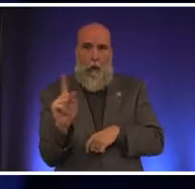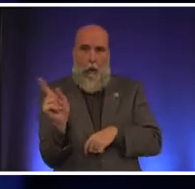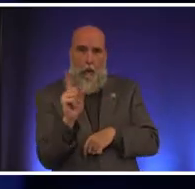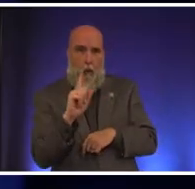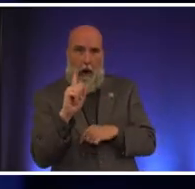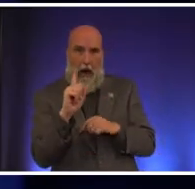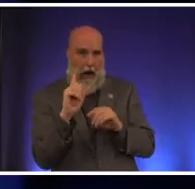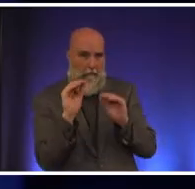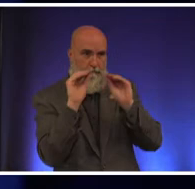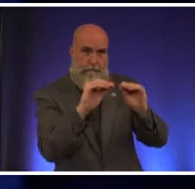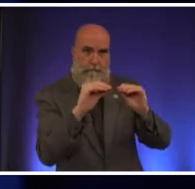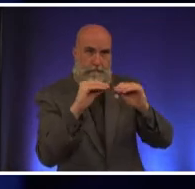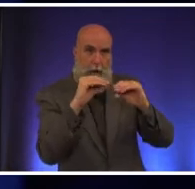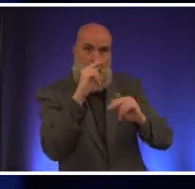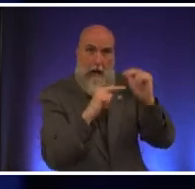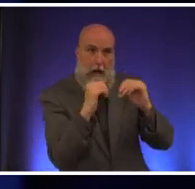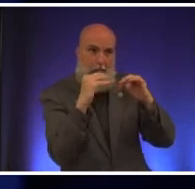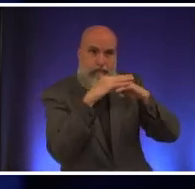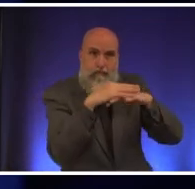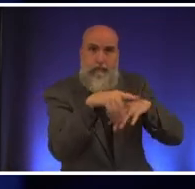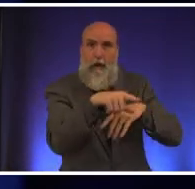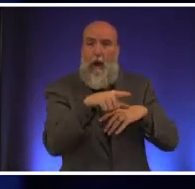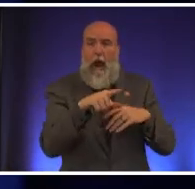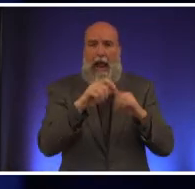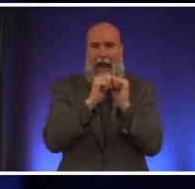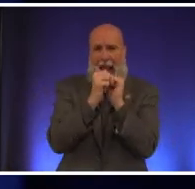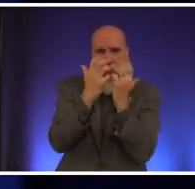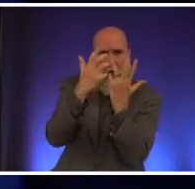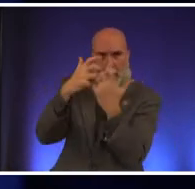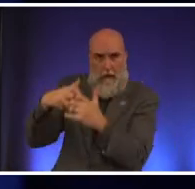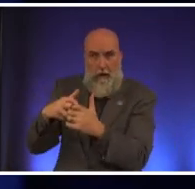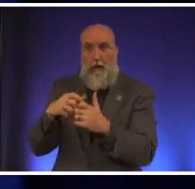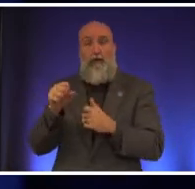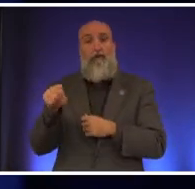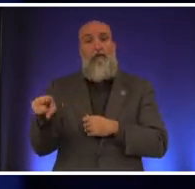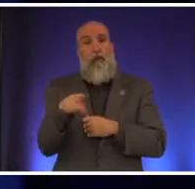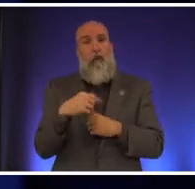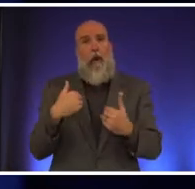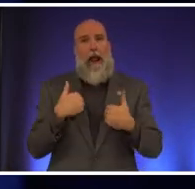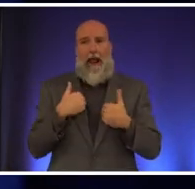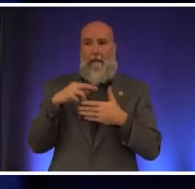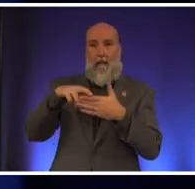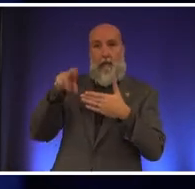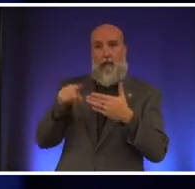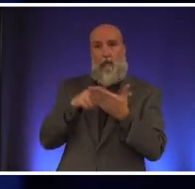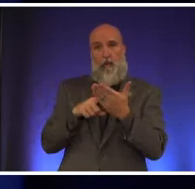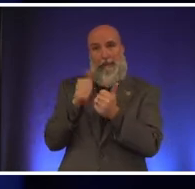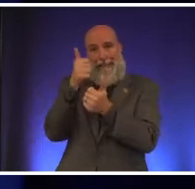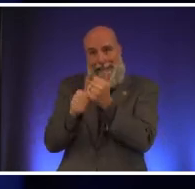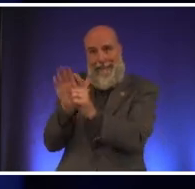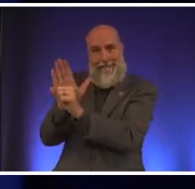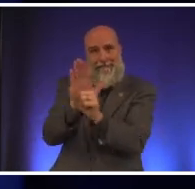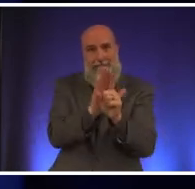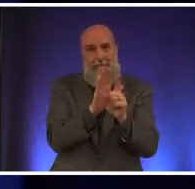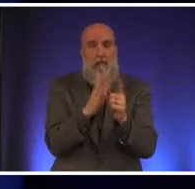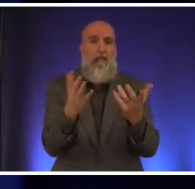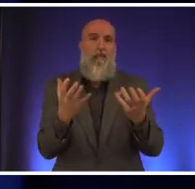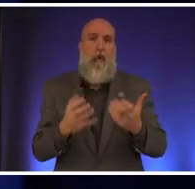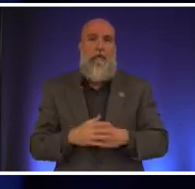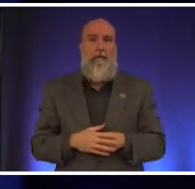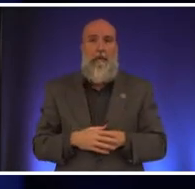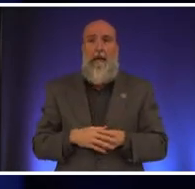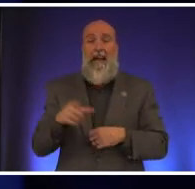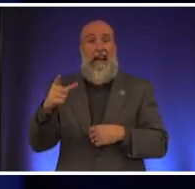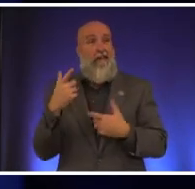goes they can help us work out how that density is there so that you get the results that you're looking for no veto allowed